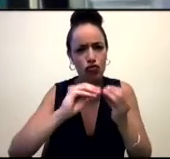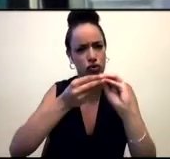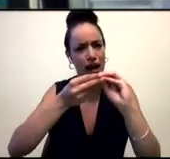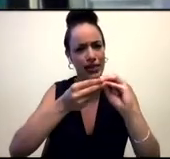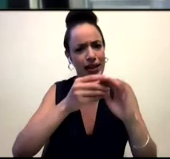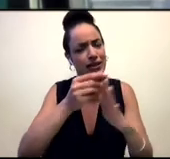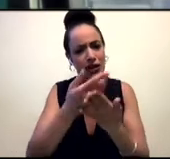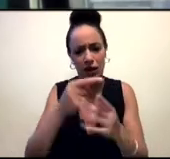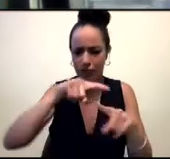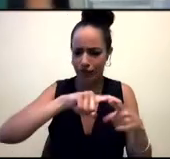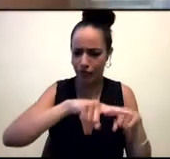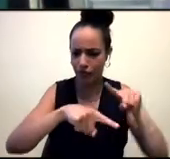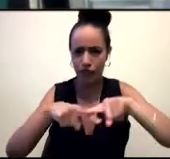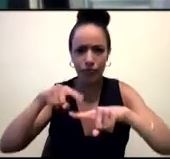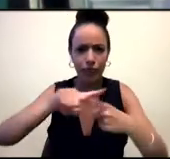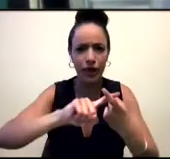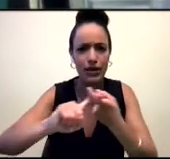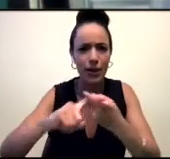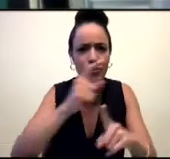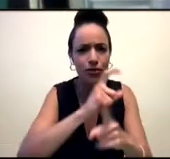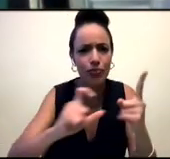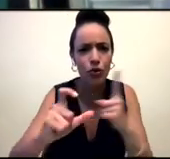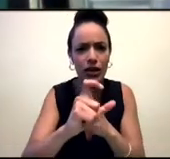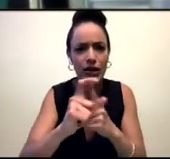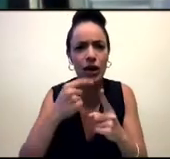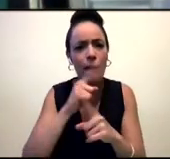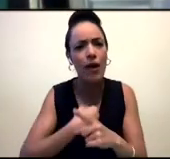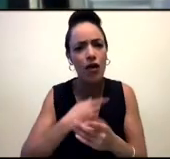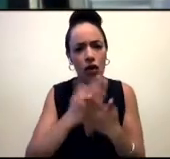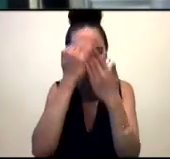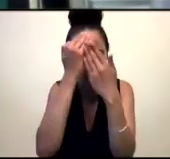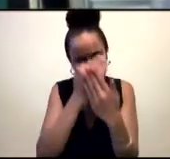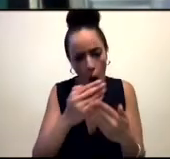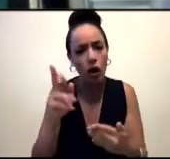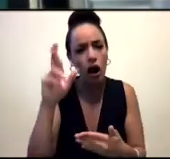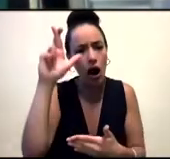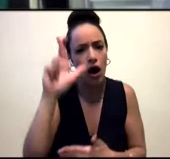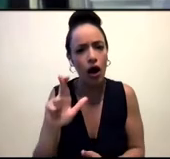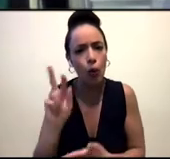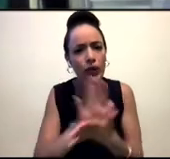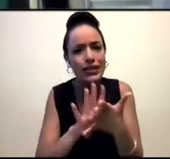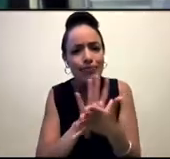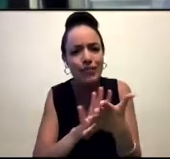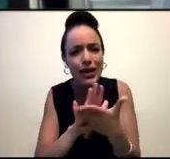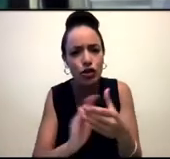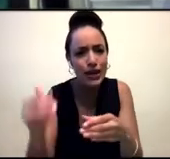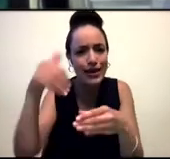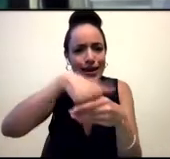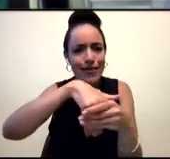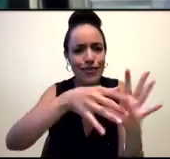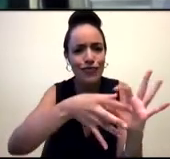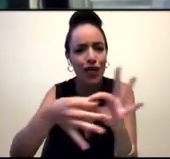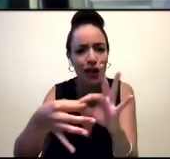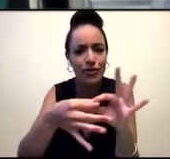honoring relationship, honoring what it means to be in relationship. And so I was listening to